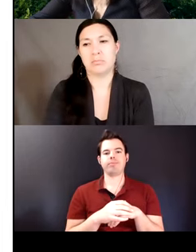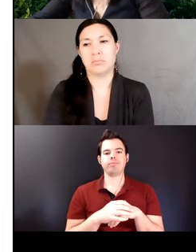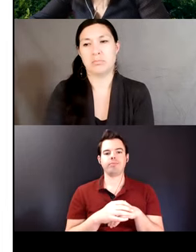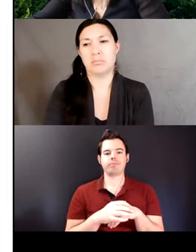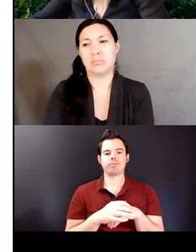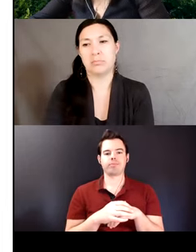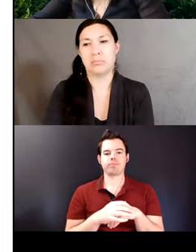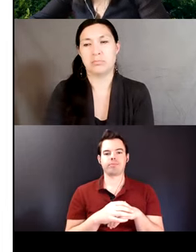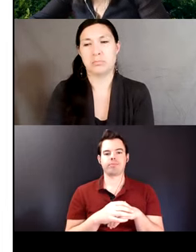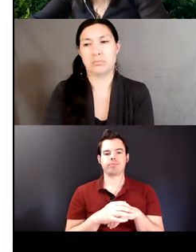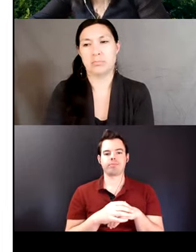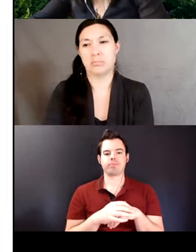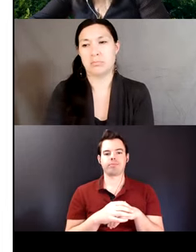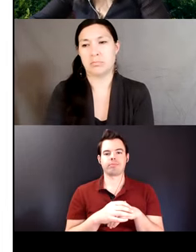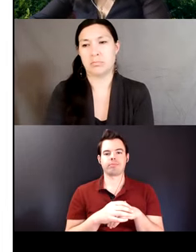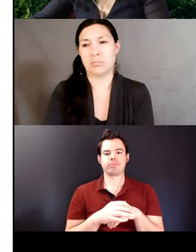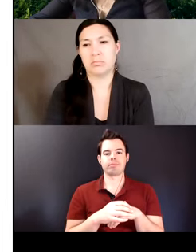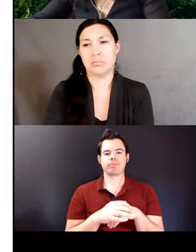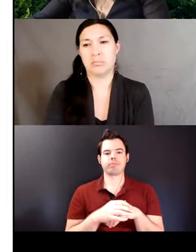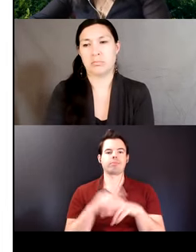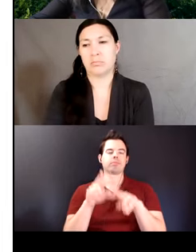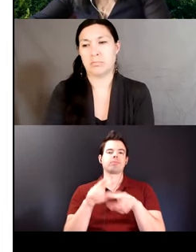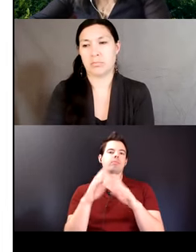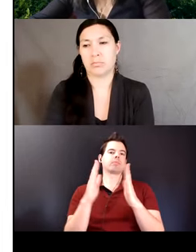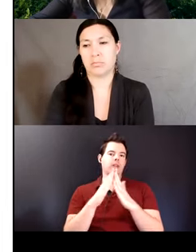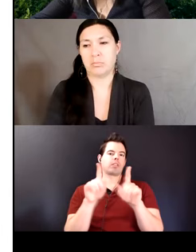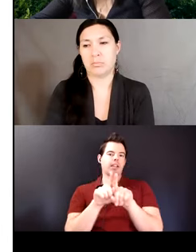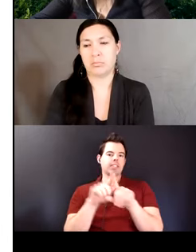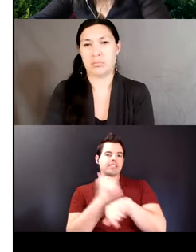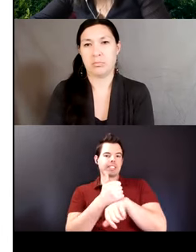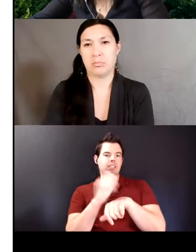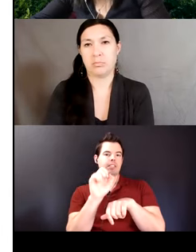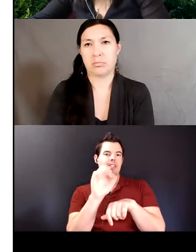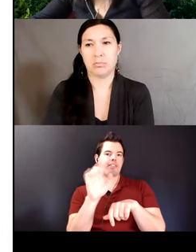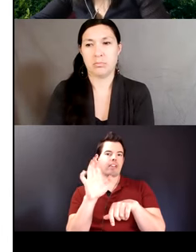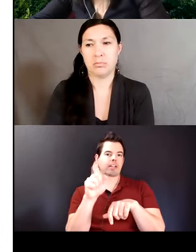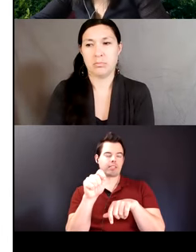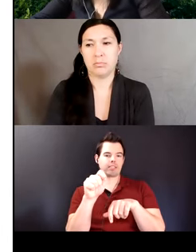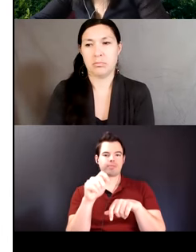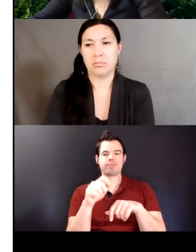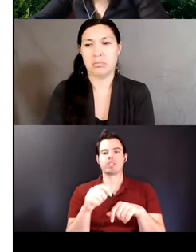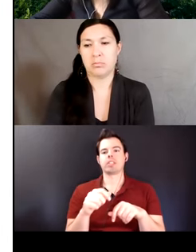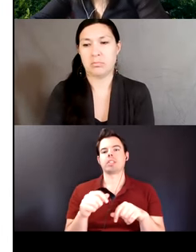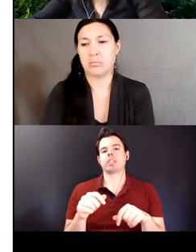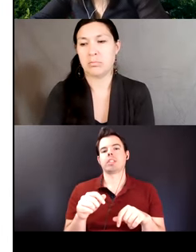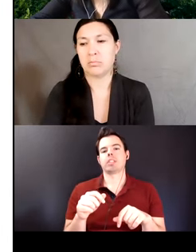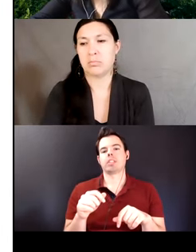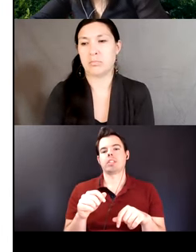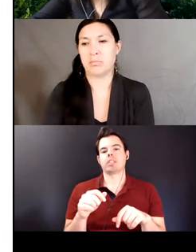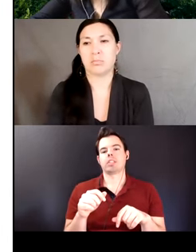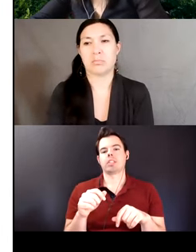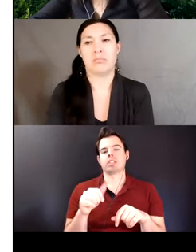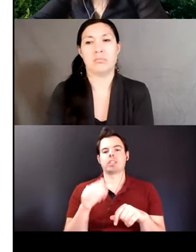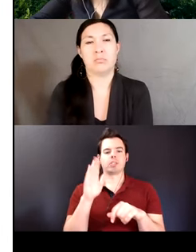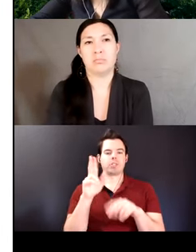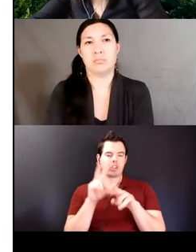and tone as a fixed effect a statistical model in ANOVA has been designed to see whether their significant difference